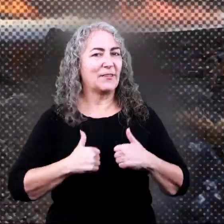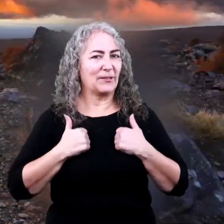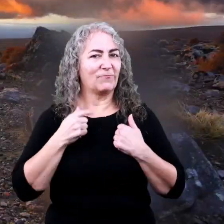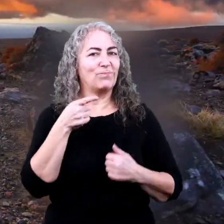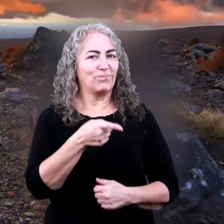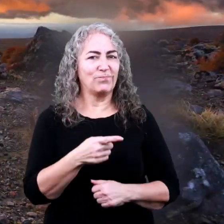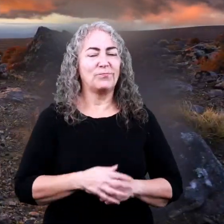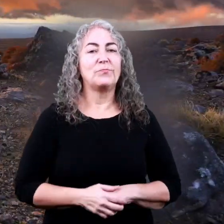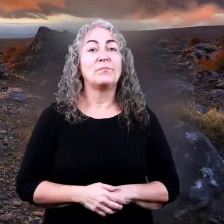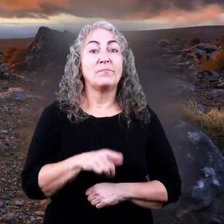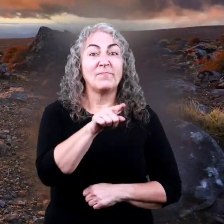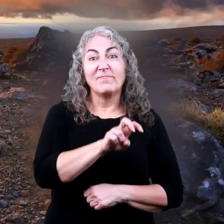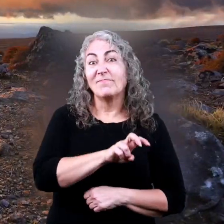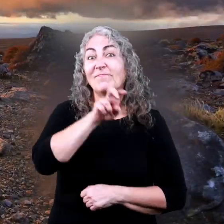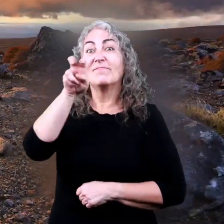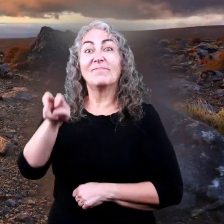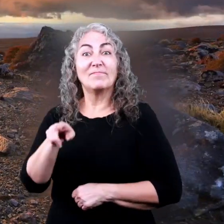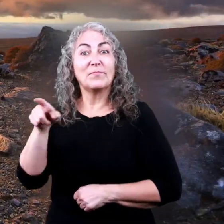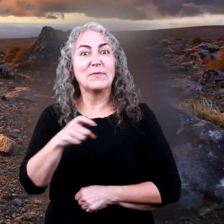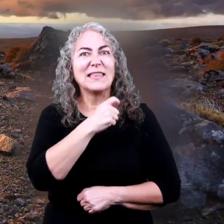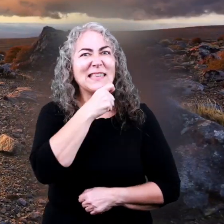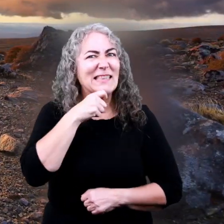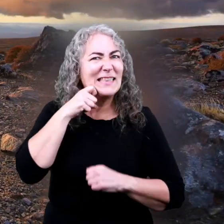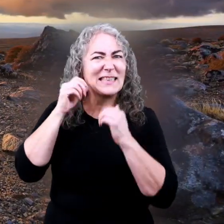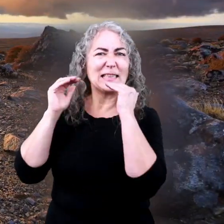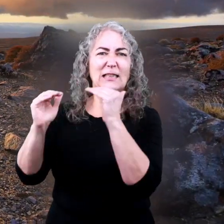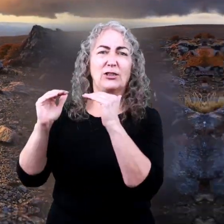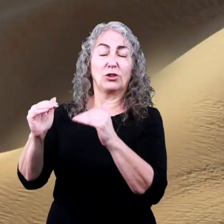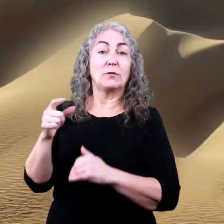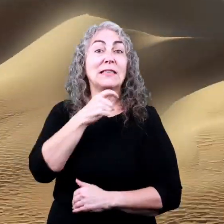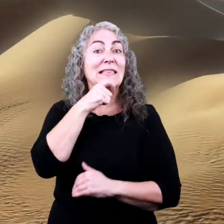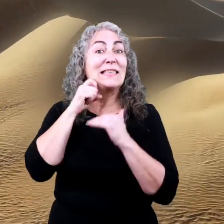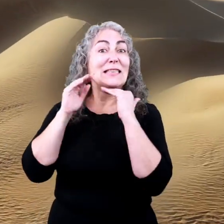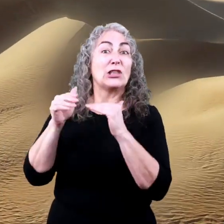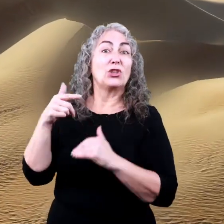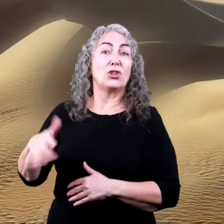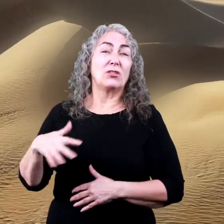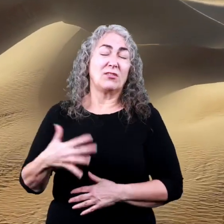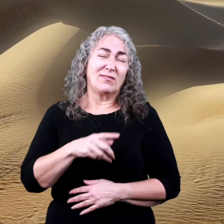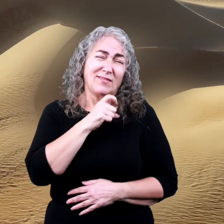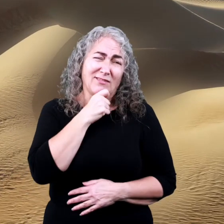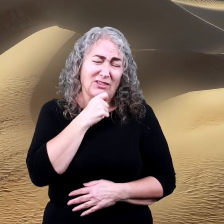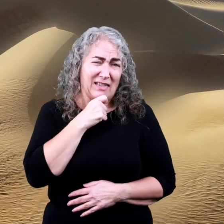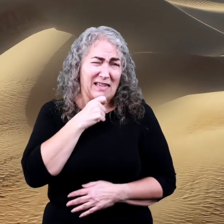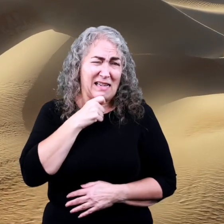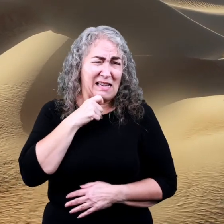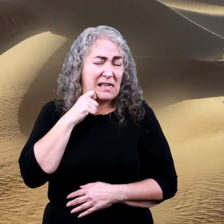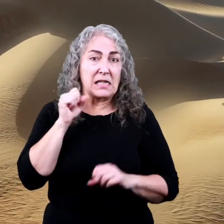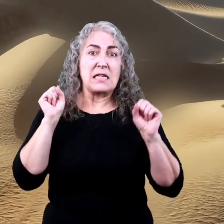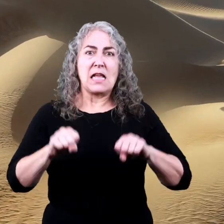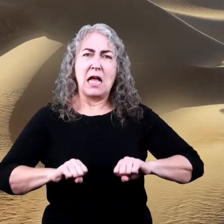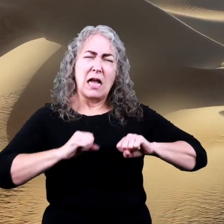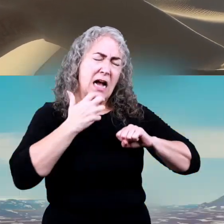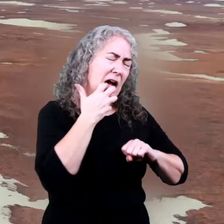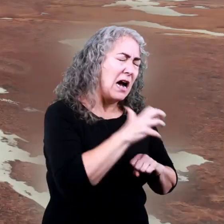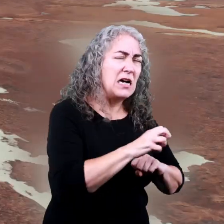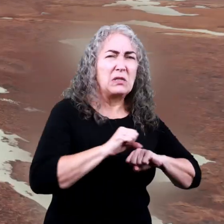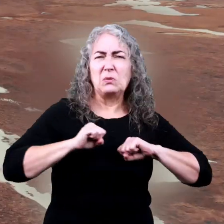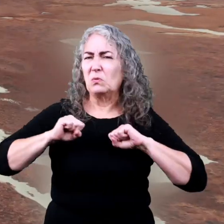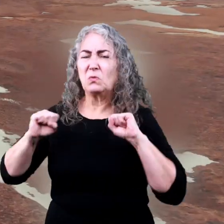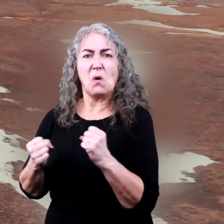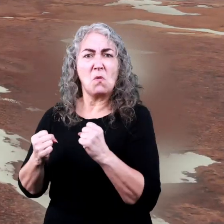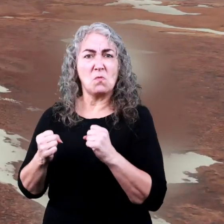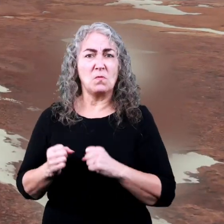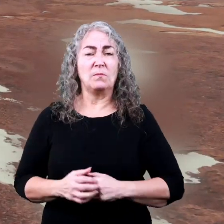Now, let's travel to the desert. A desert is extremely dry, can be hot or